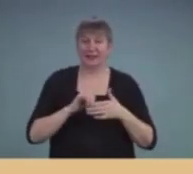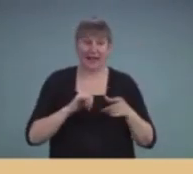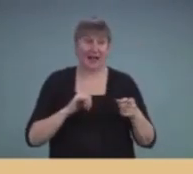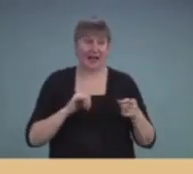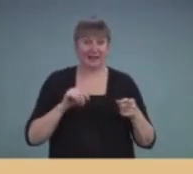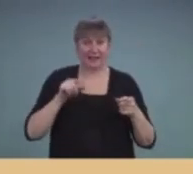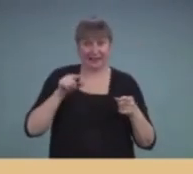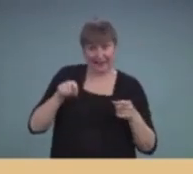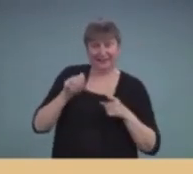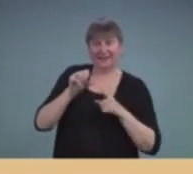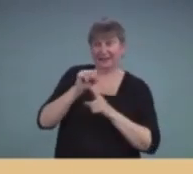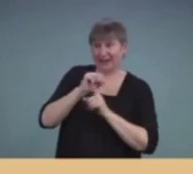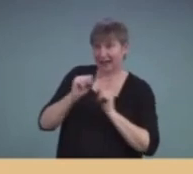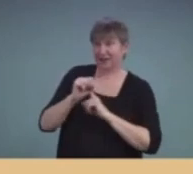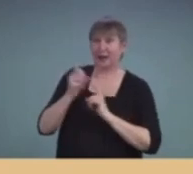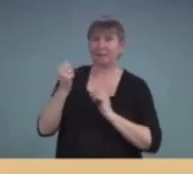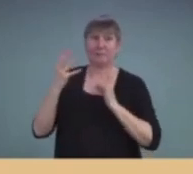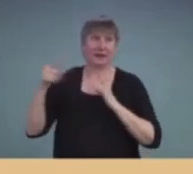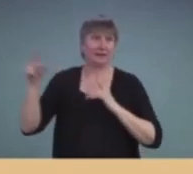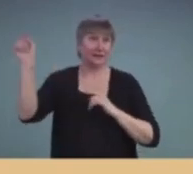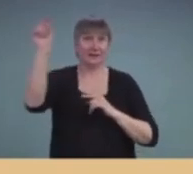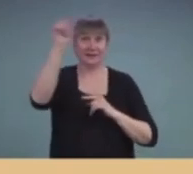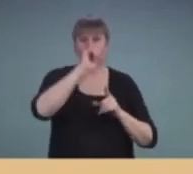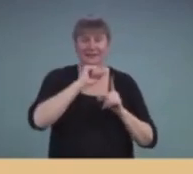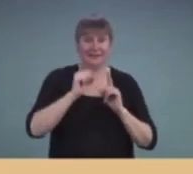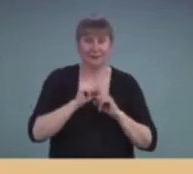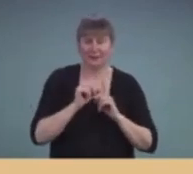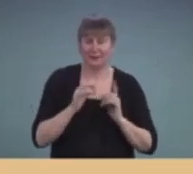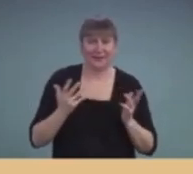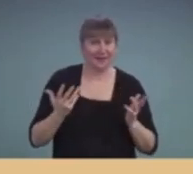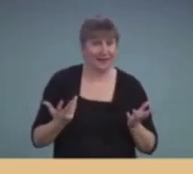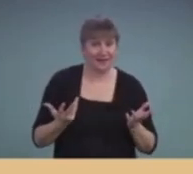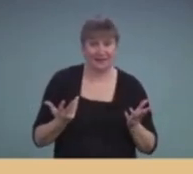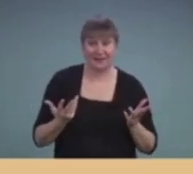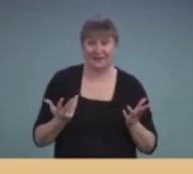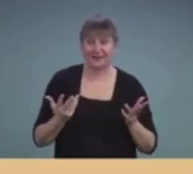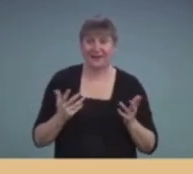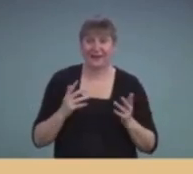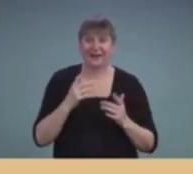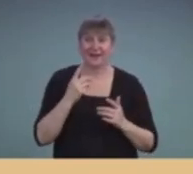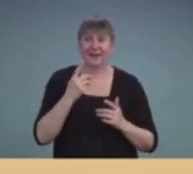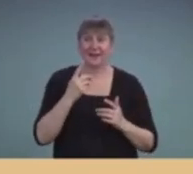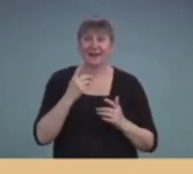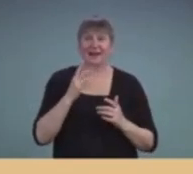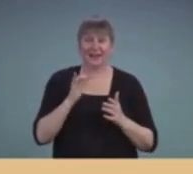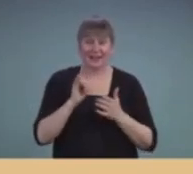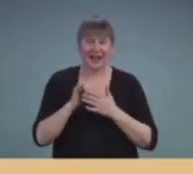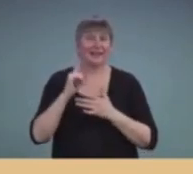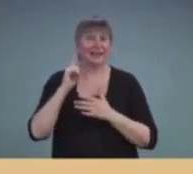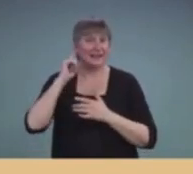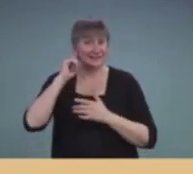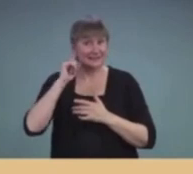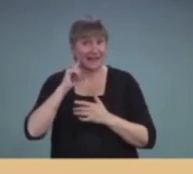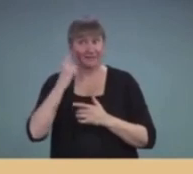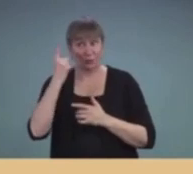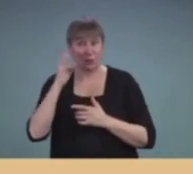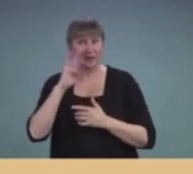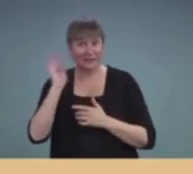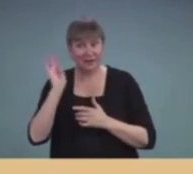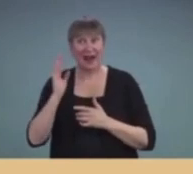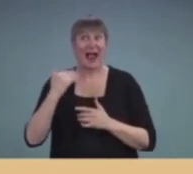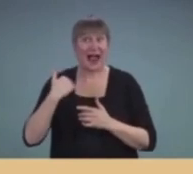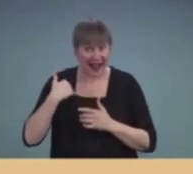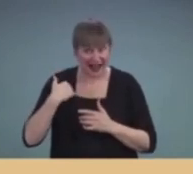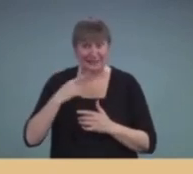other ones that we're all aware of that it has a significant impact. And because the